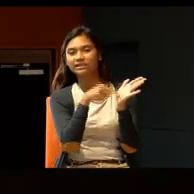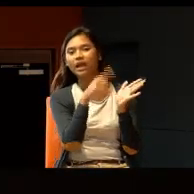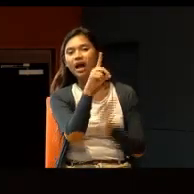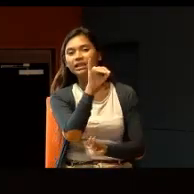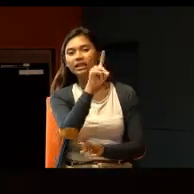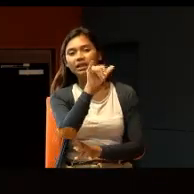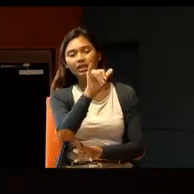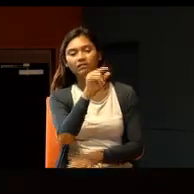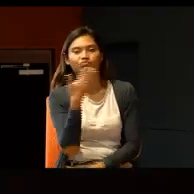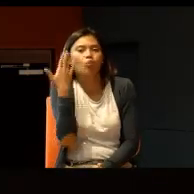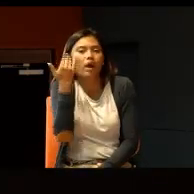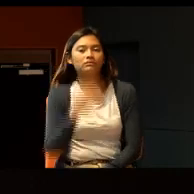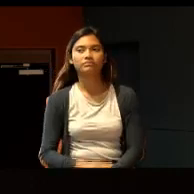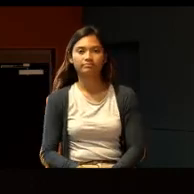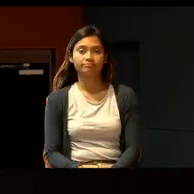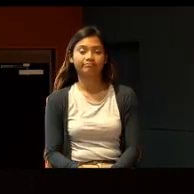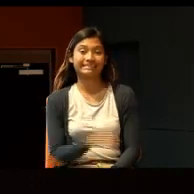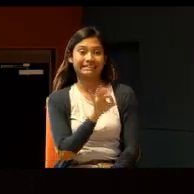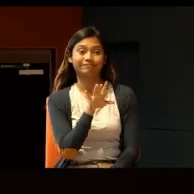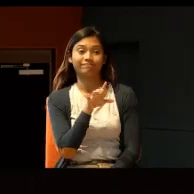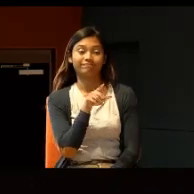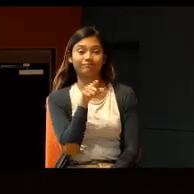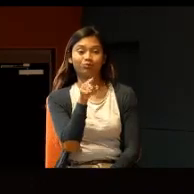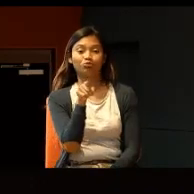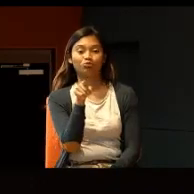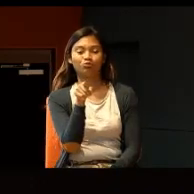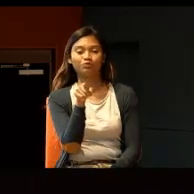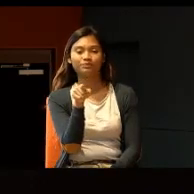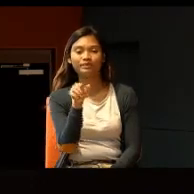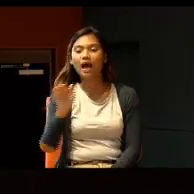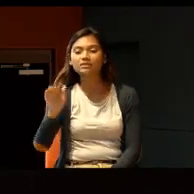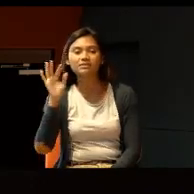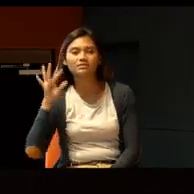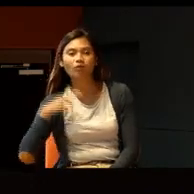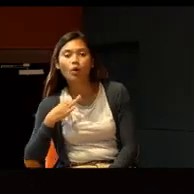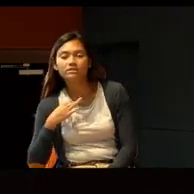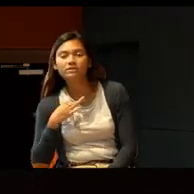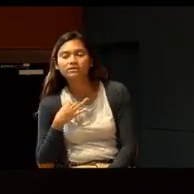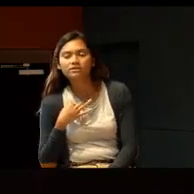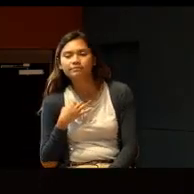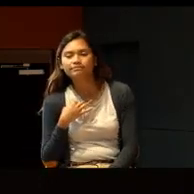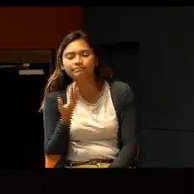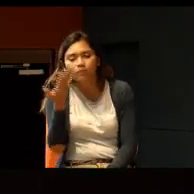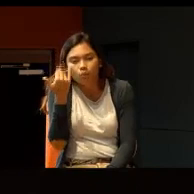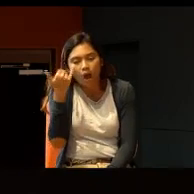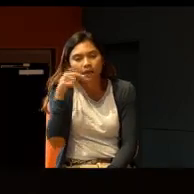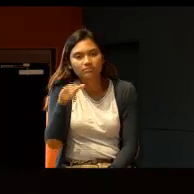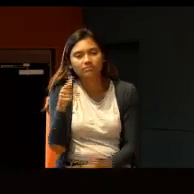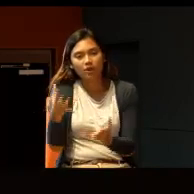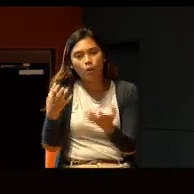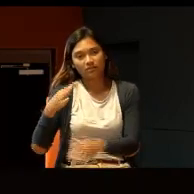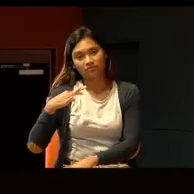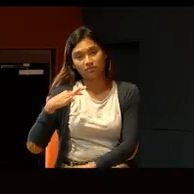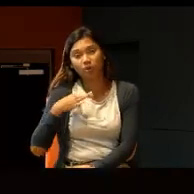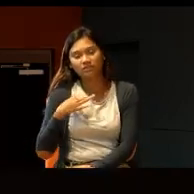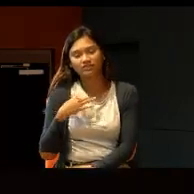I think, if you ask volunteers why they want to volunteer, you will get a lot